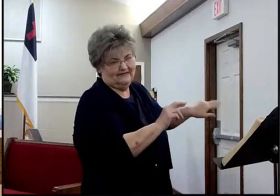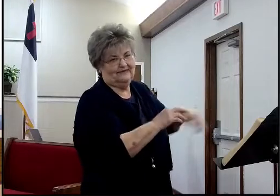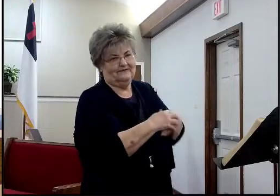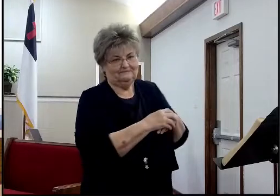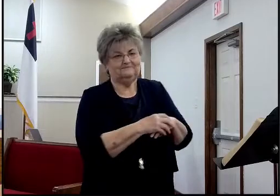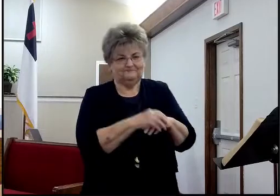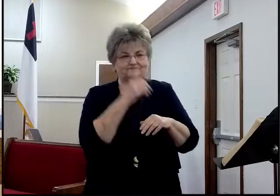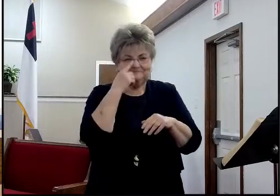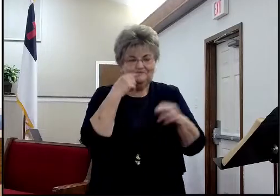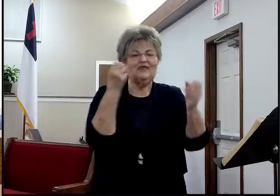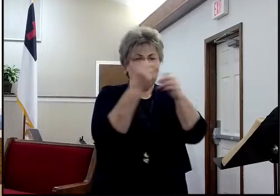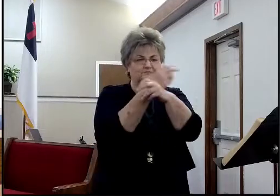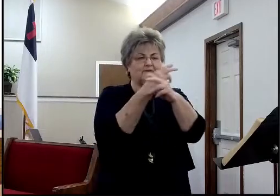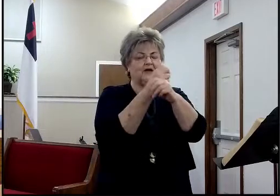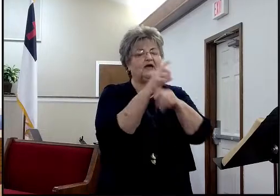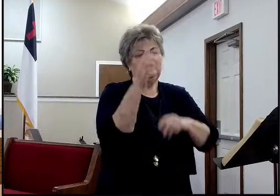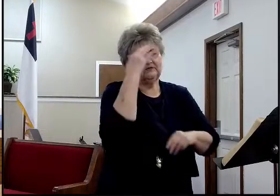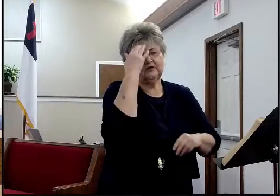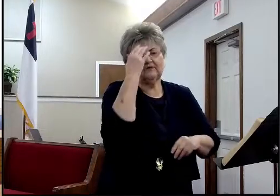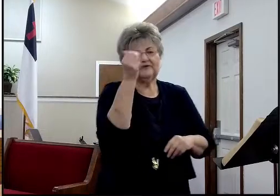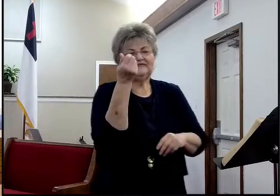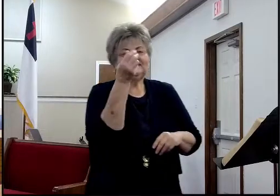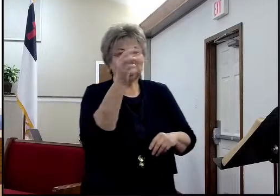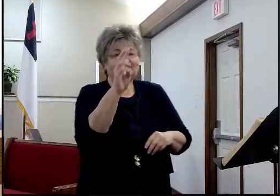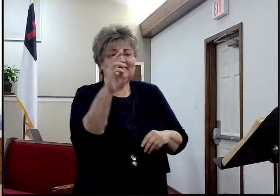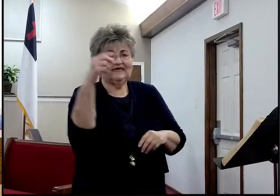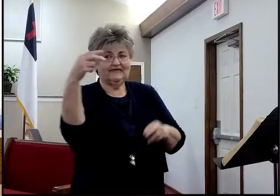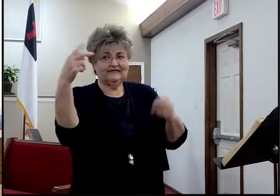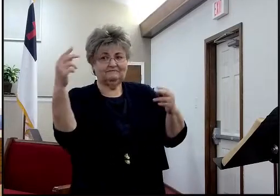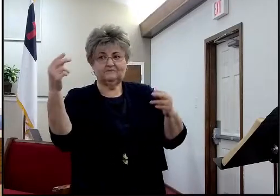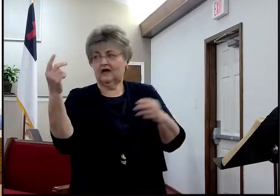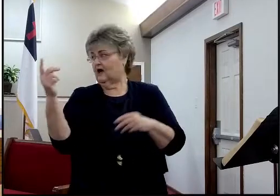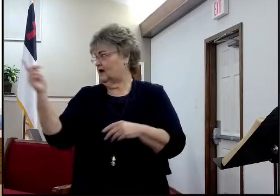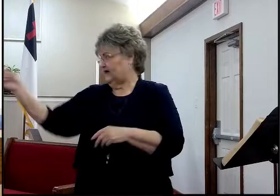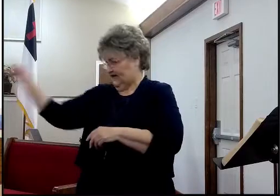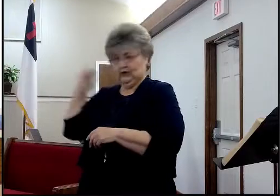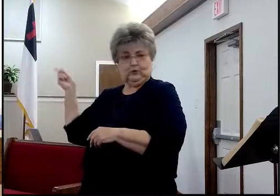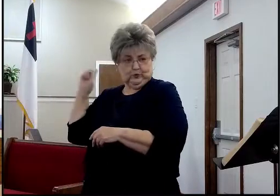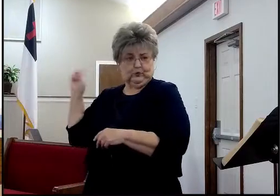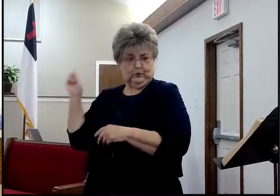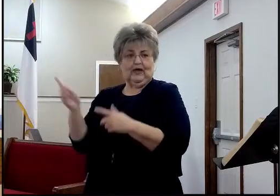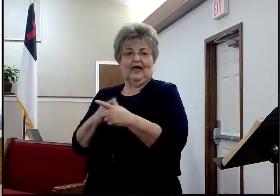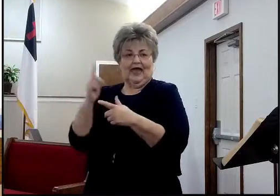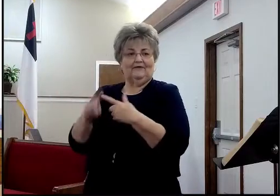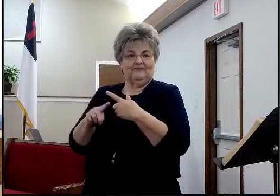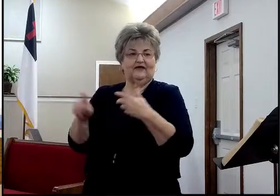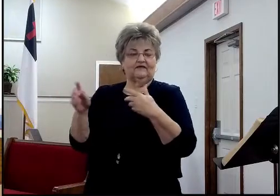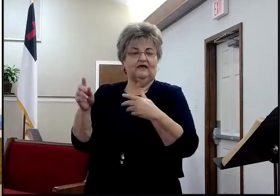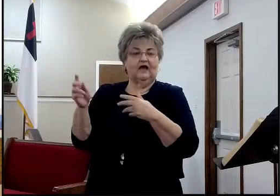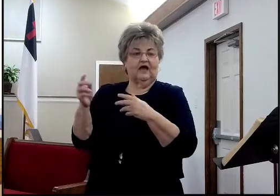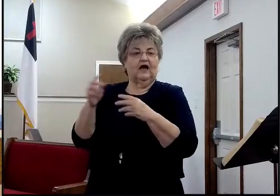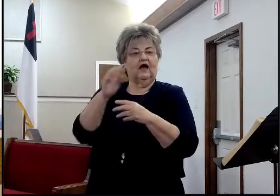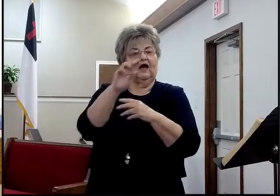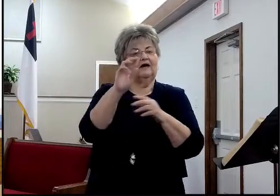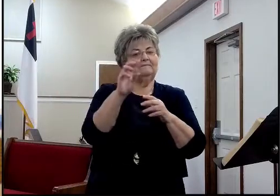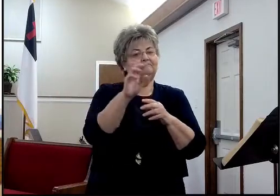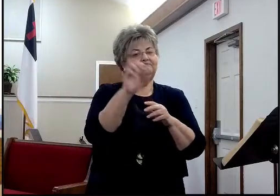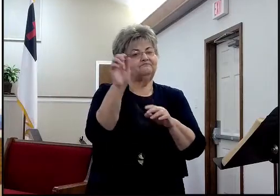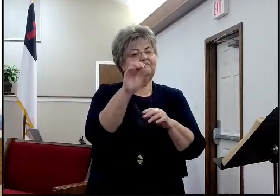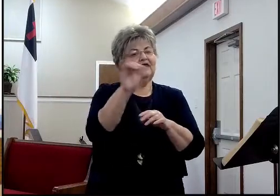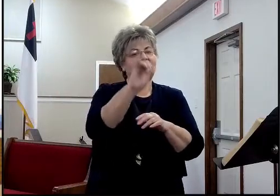You and I could walk... Everyone in this room, even though you have mobility issues, could walk to Gray Forest. It is that close. And so,